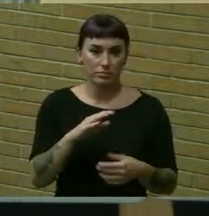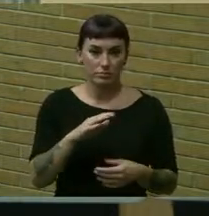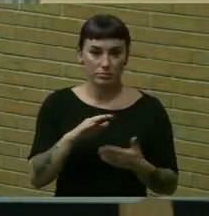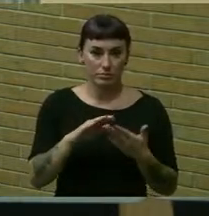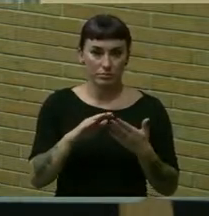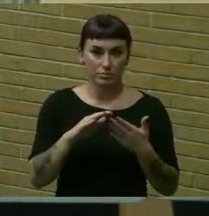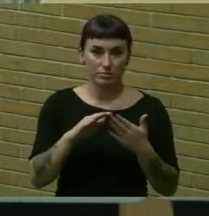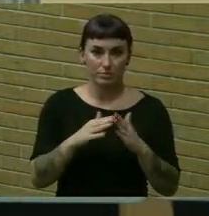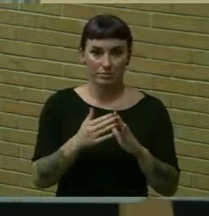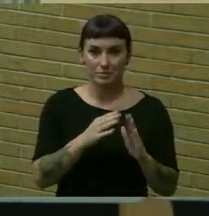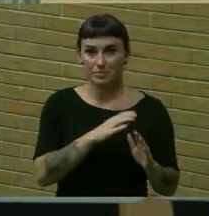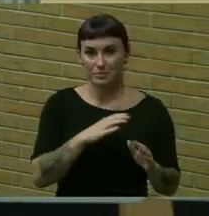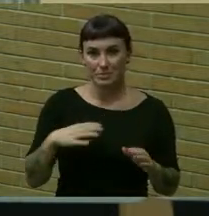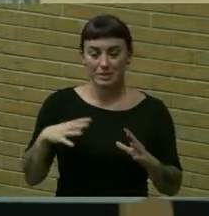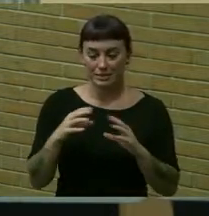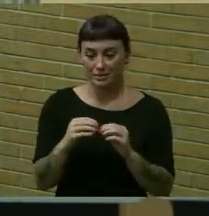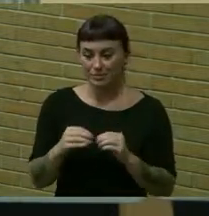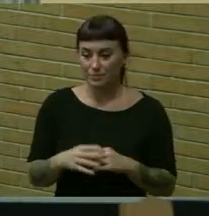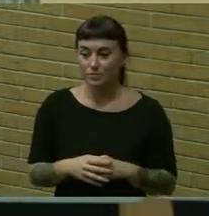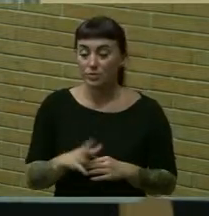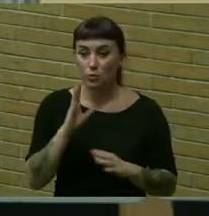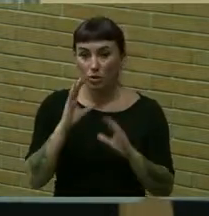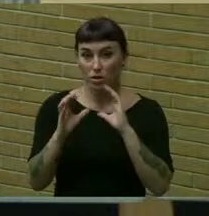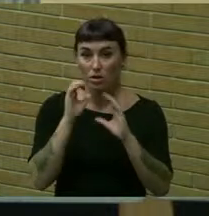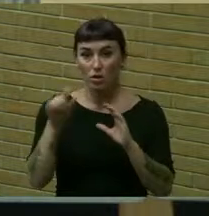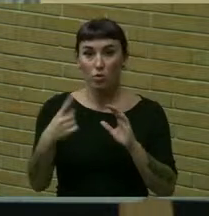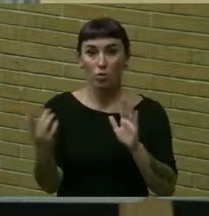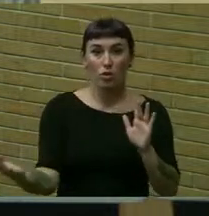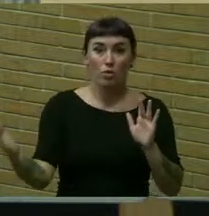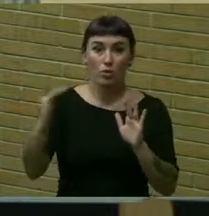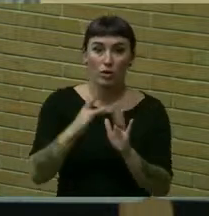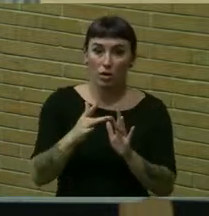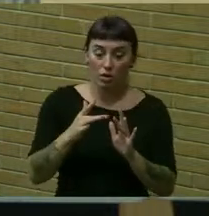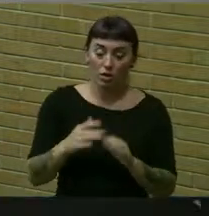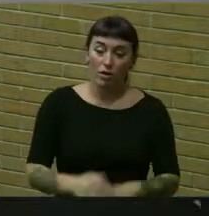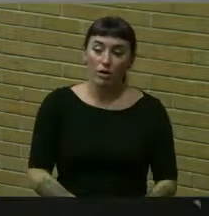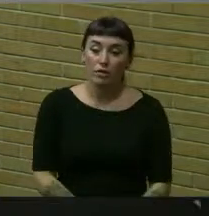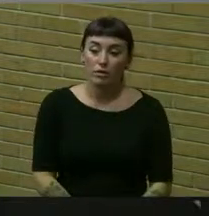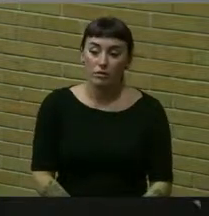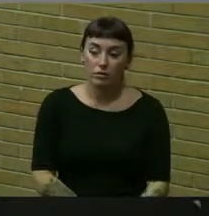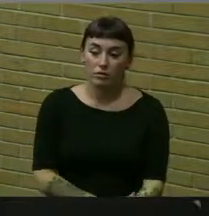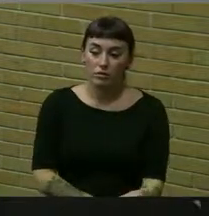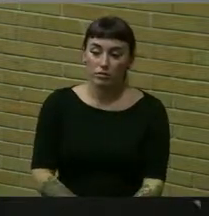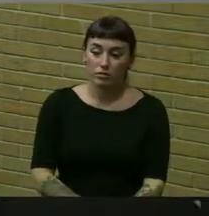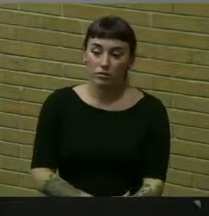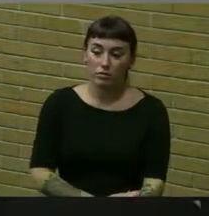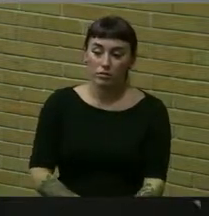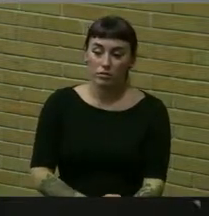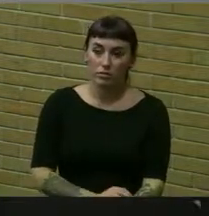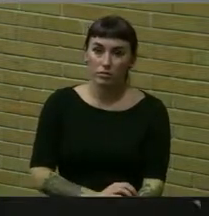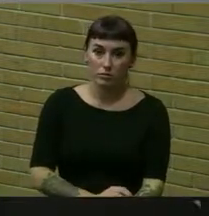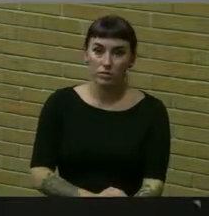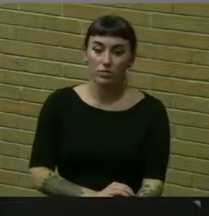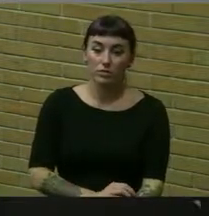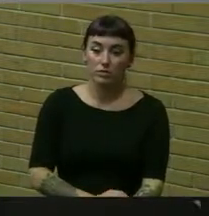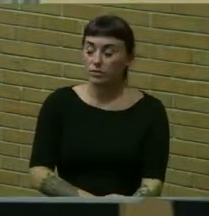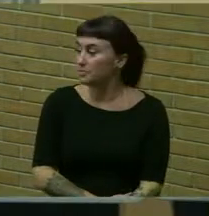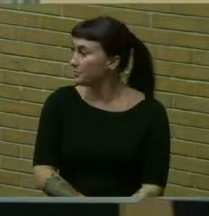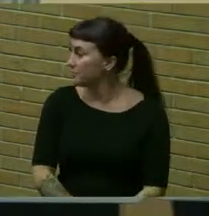communicating that not only with the ones who reached out to us but to all on the street on that end on that end